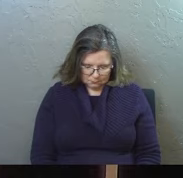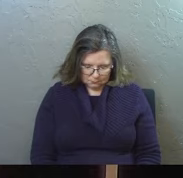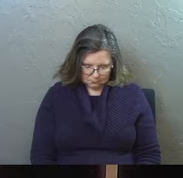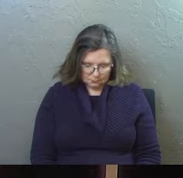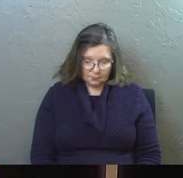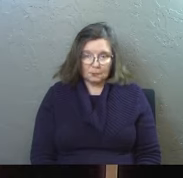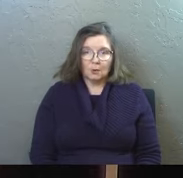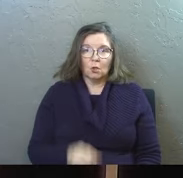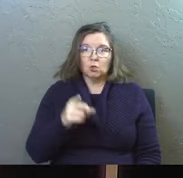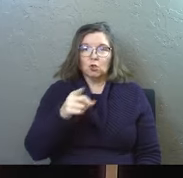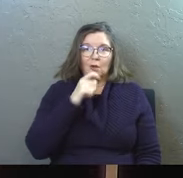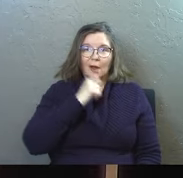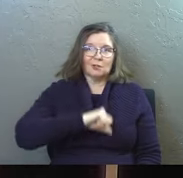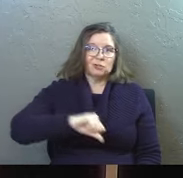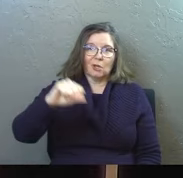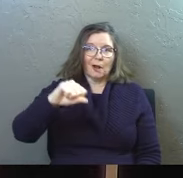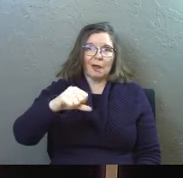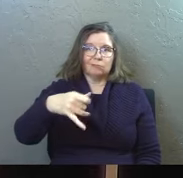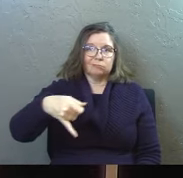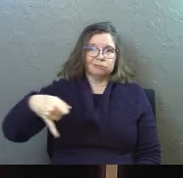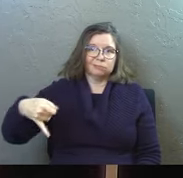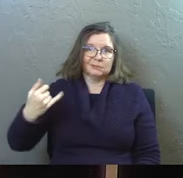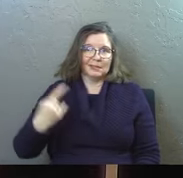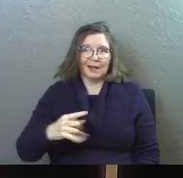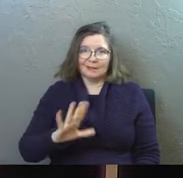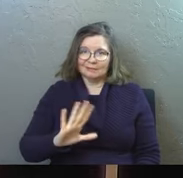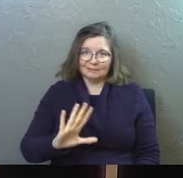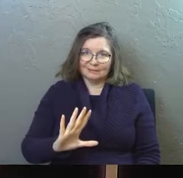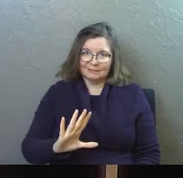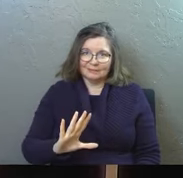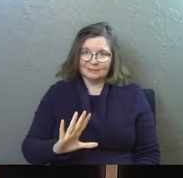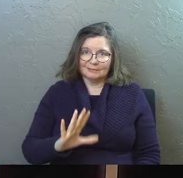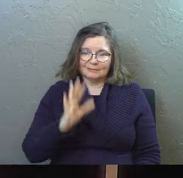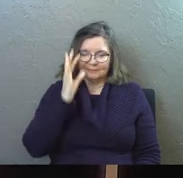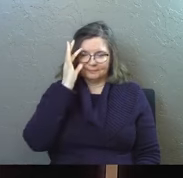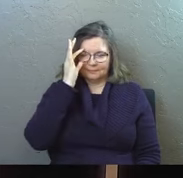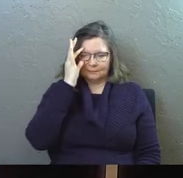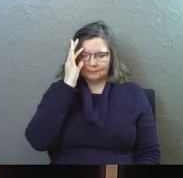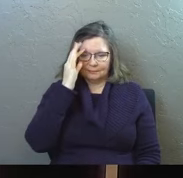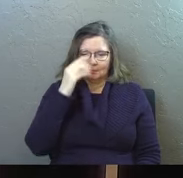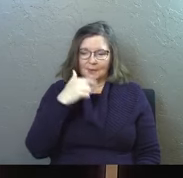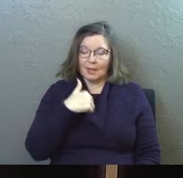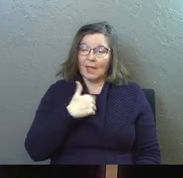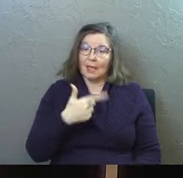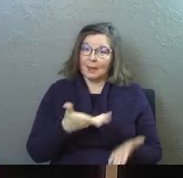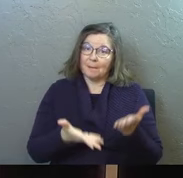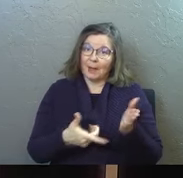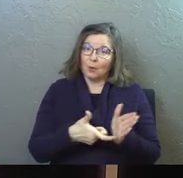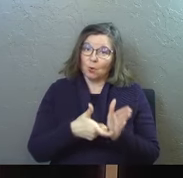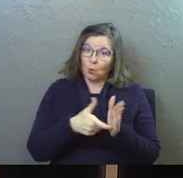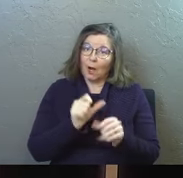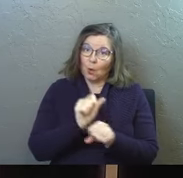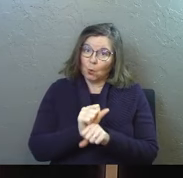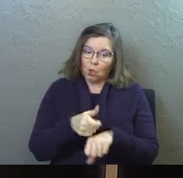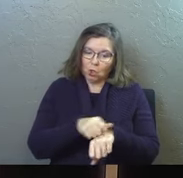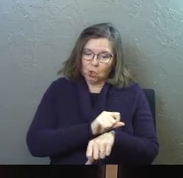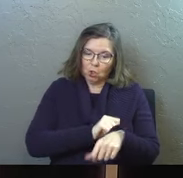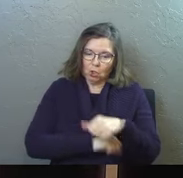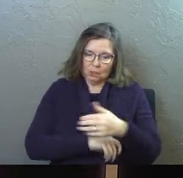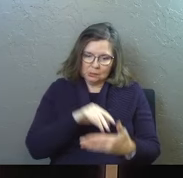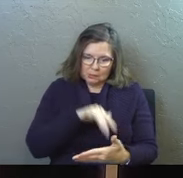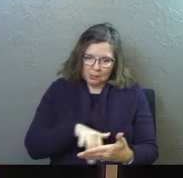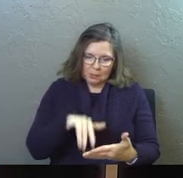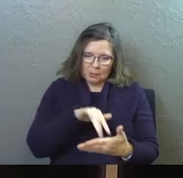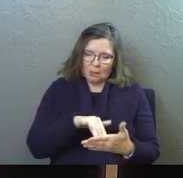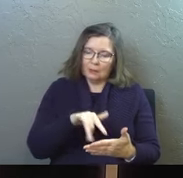you're not shut out today it might it might require a little bit of work on your part for sure